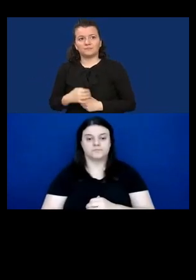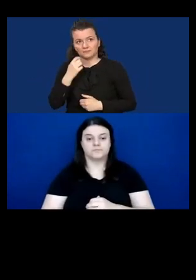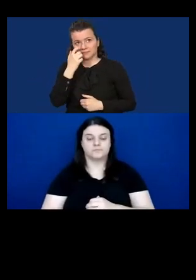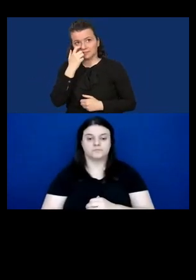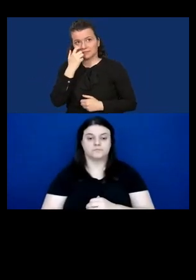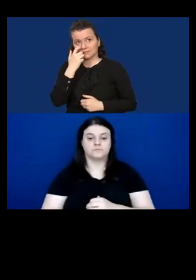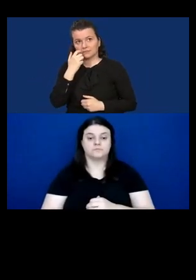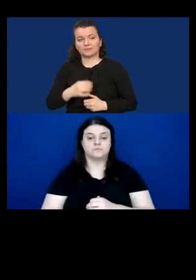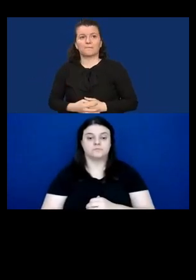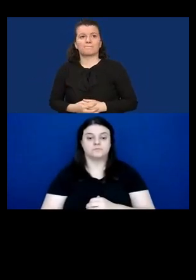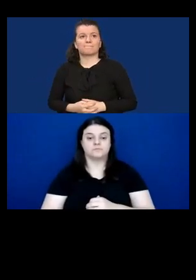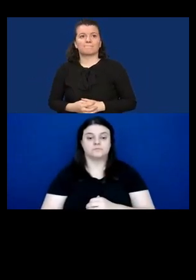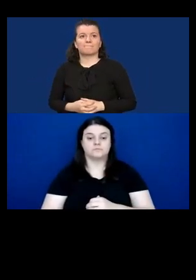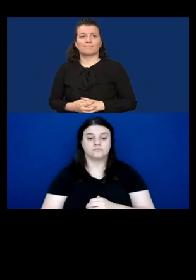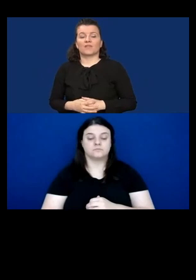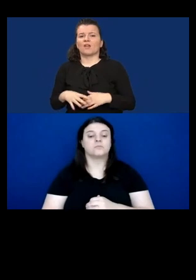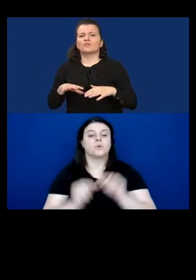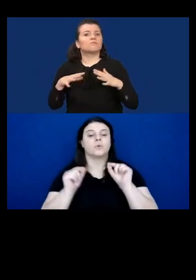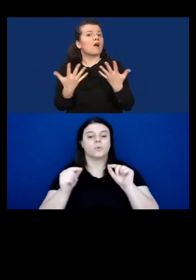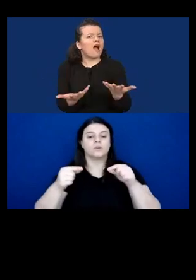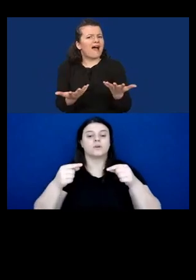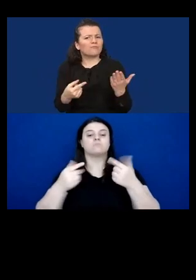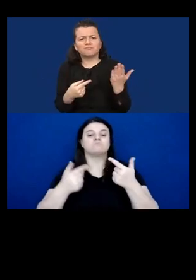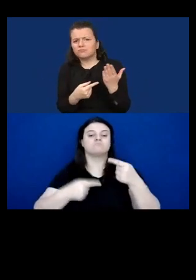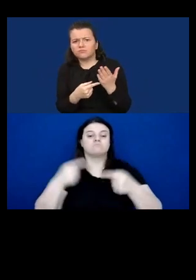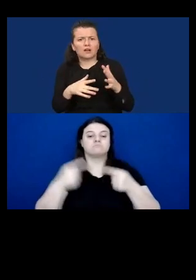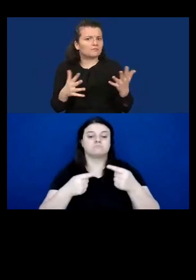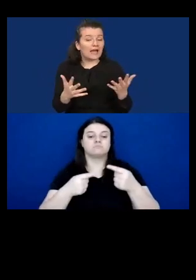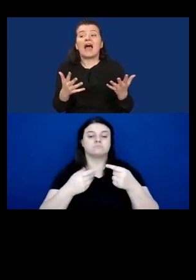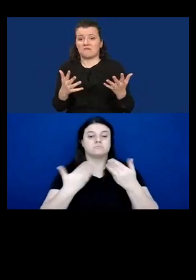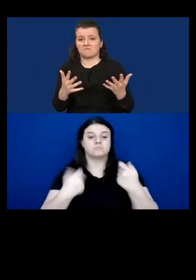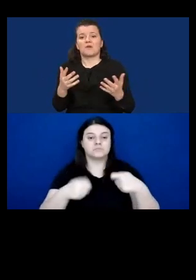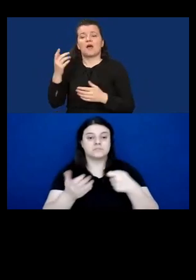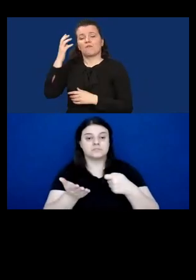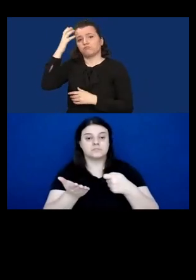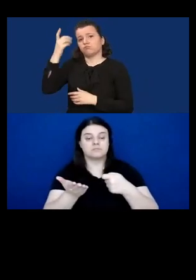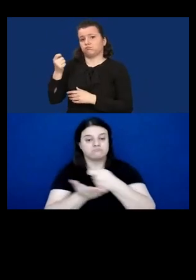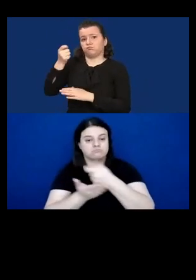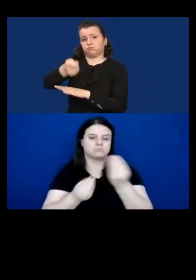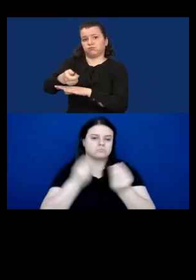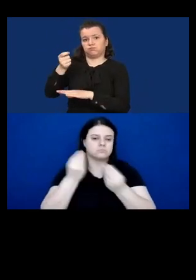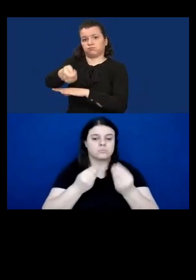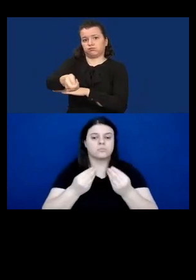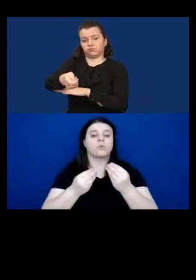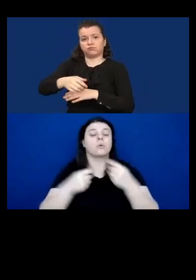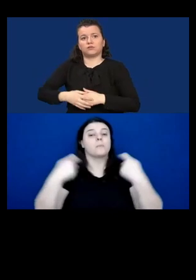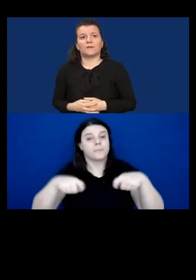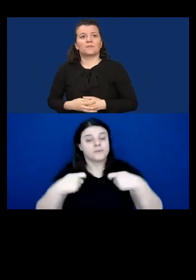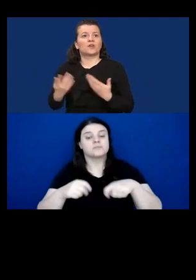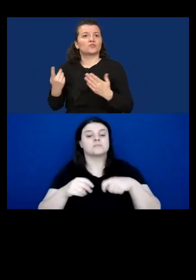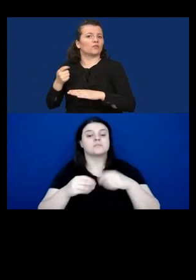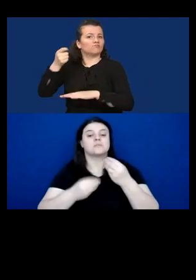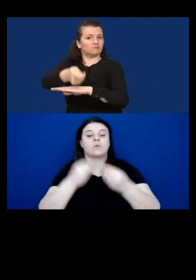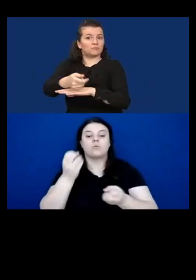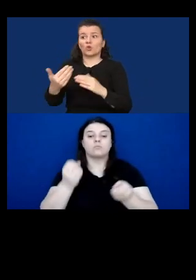Provision is publicly financed. Policy makers support this development by financing the provision of new